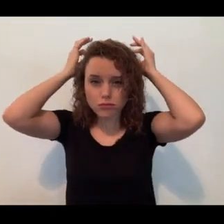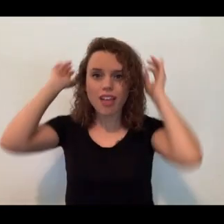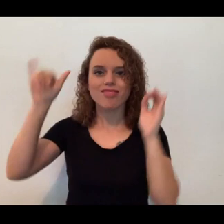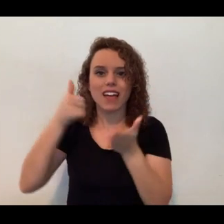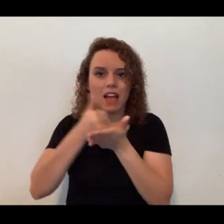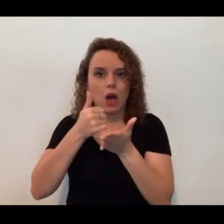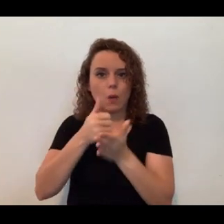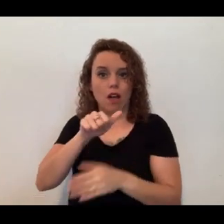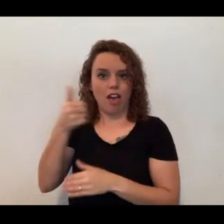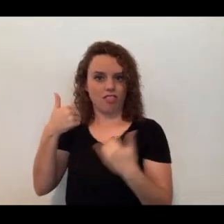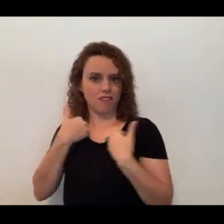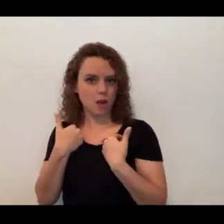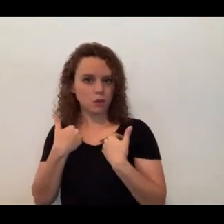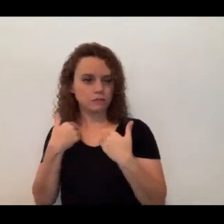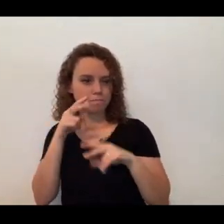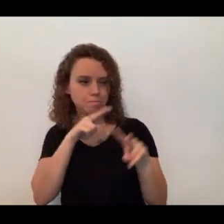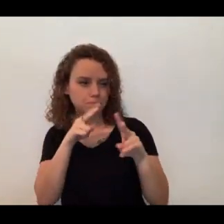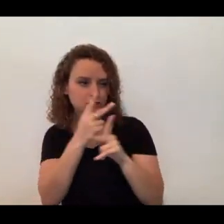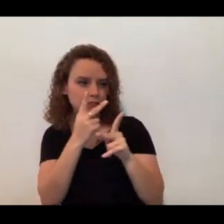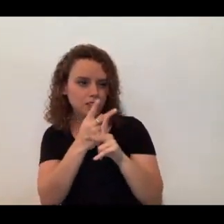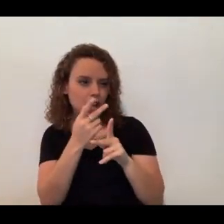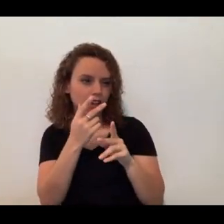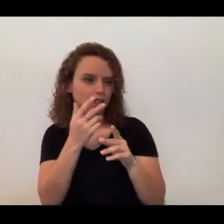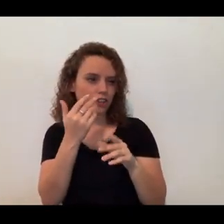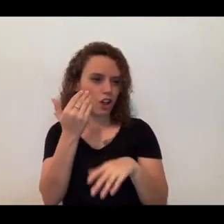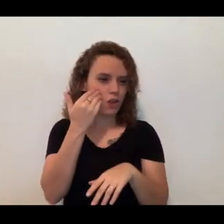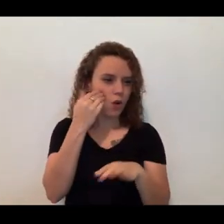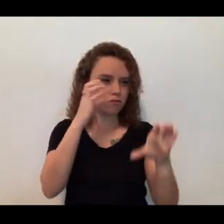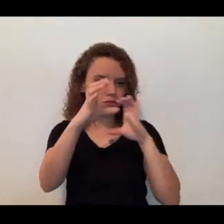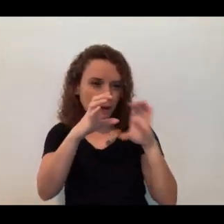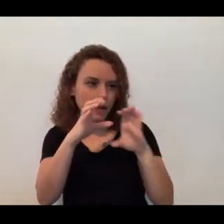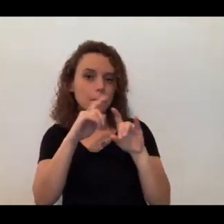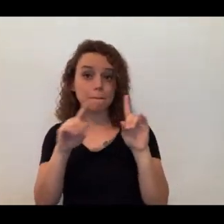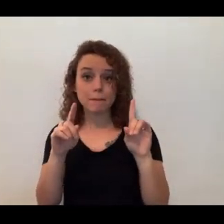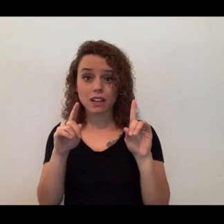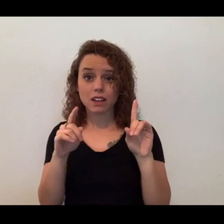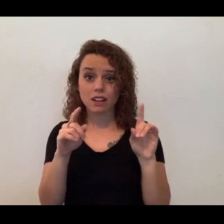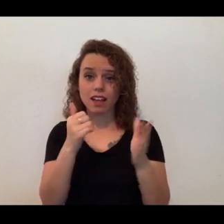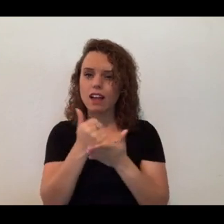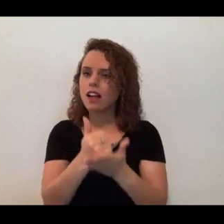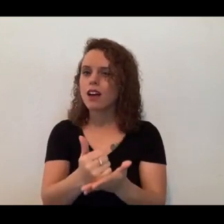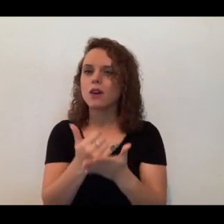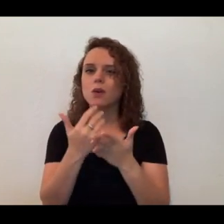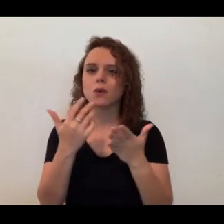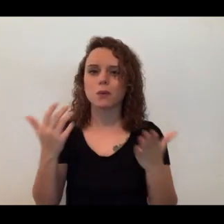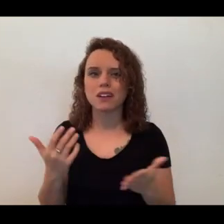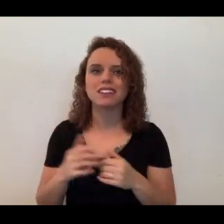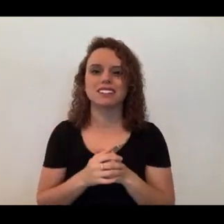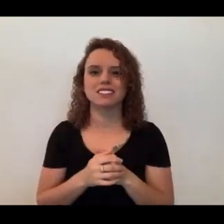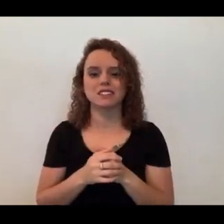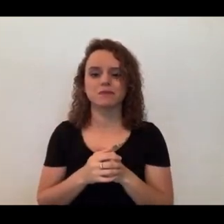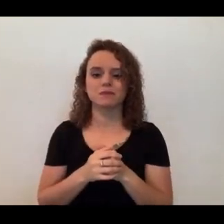feel like they know the communication that the animal is giving, but it also is going to act as a set of fake